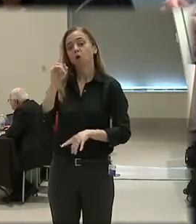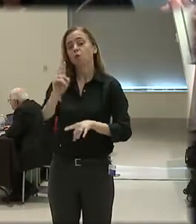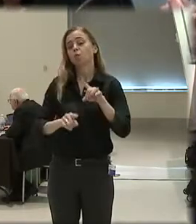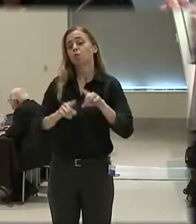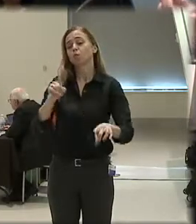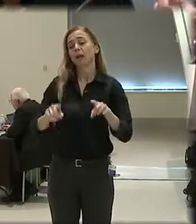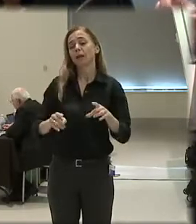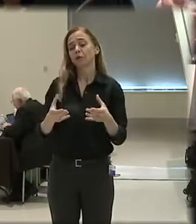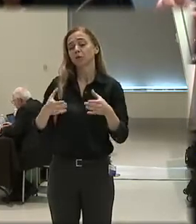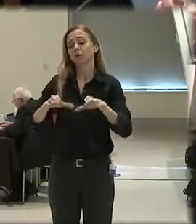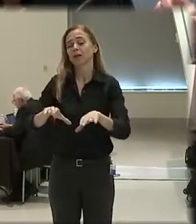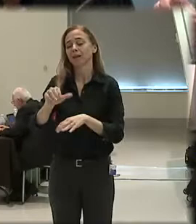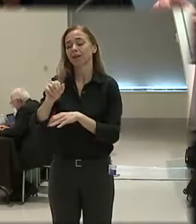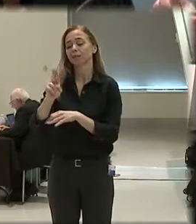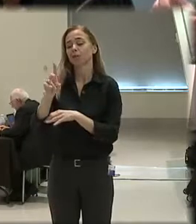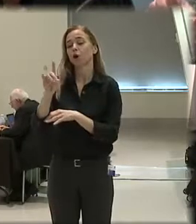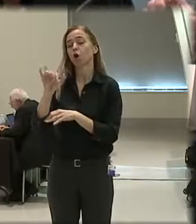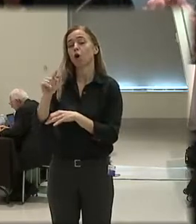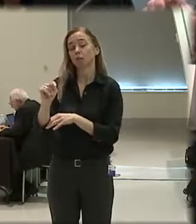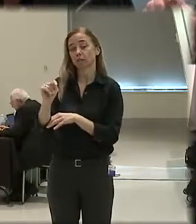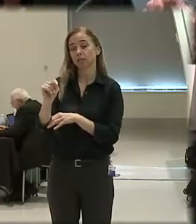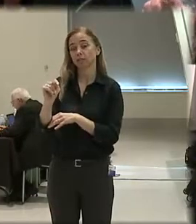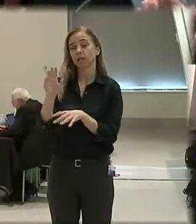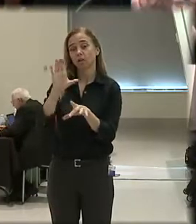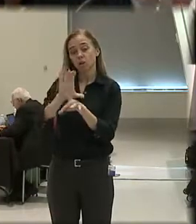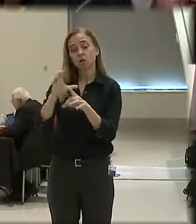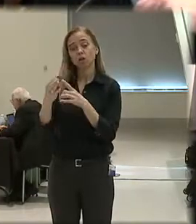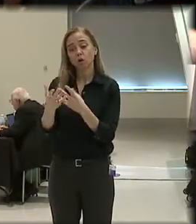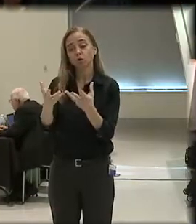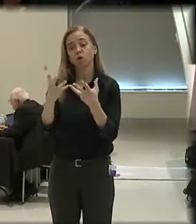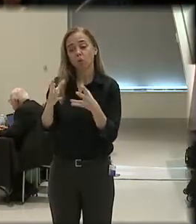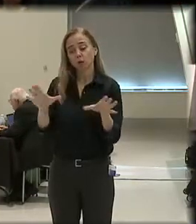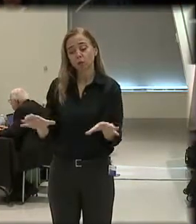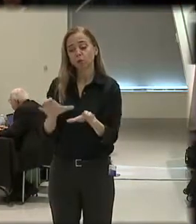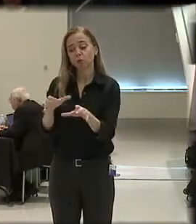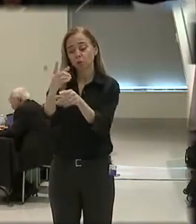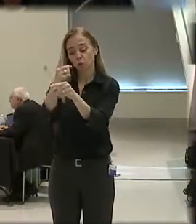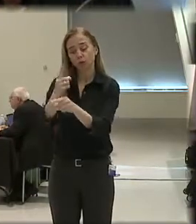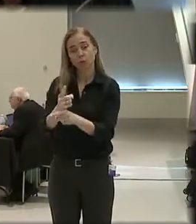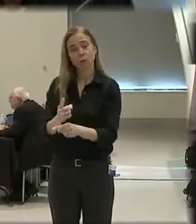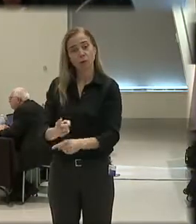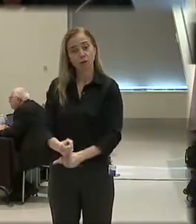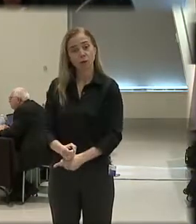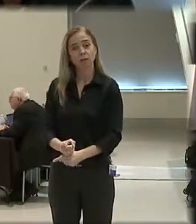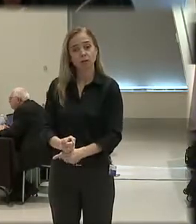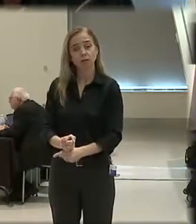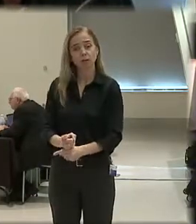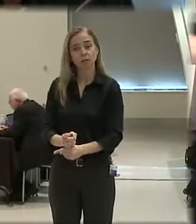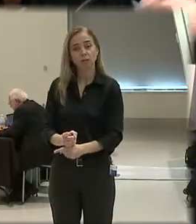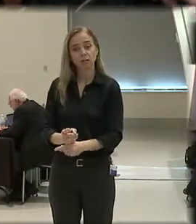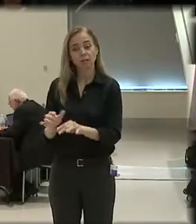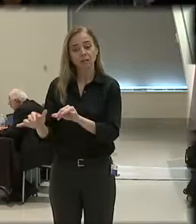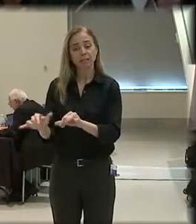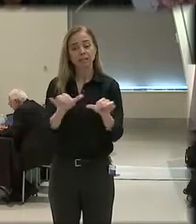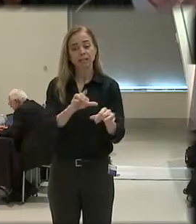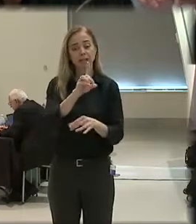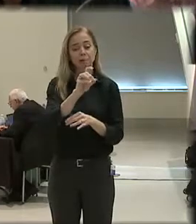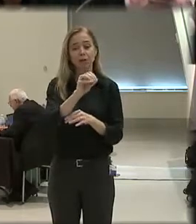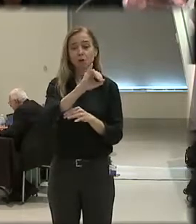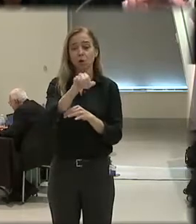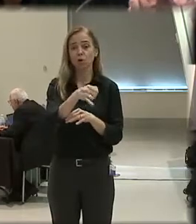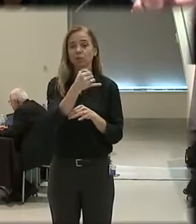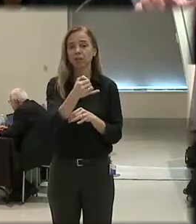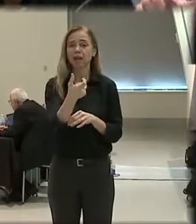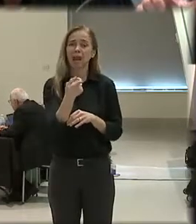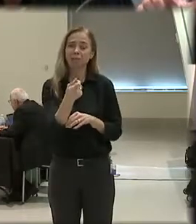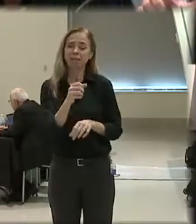that you might get audited, and there's a culture of wanting to do the right thing, and I think that is why I look at the DOJ that way, and I'm